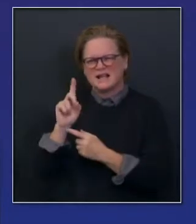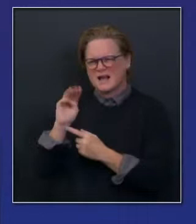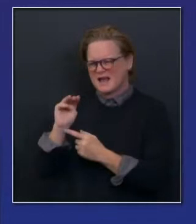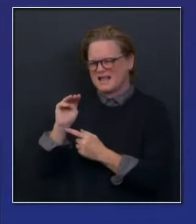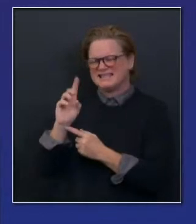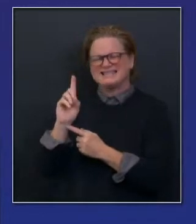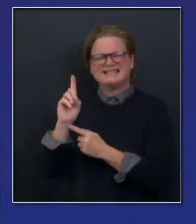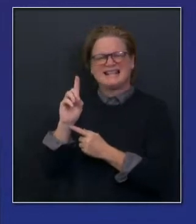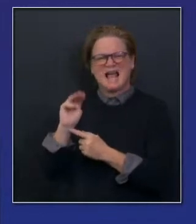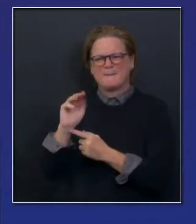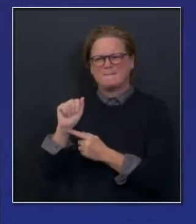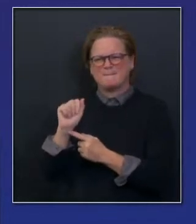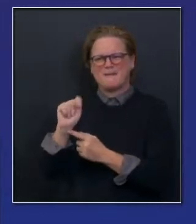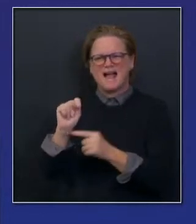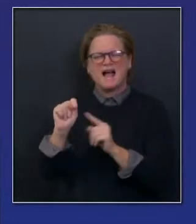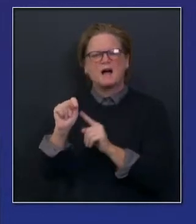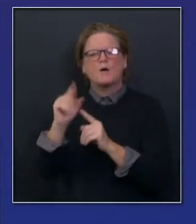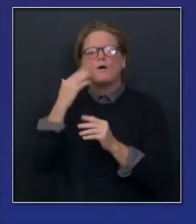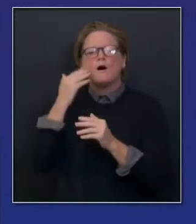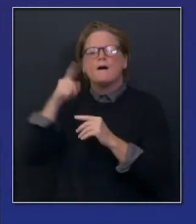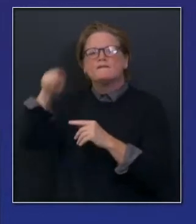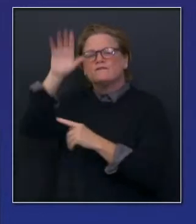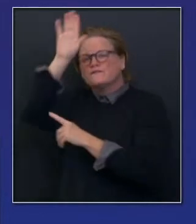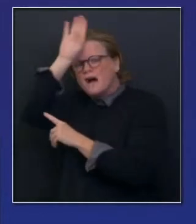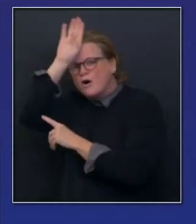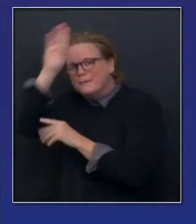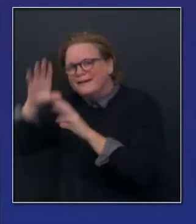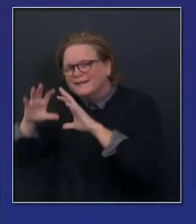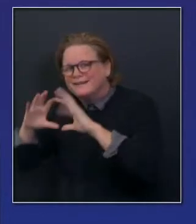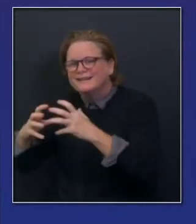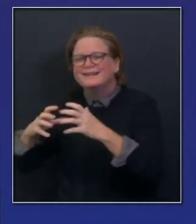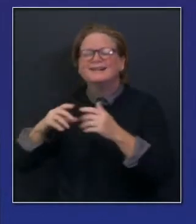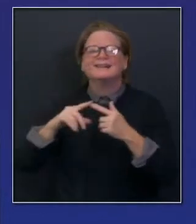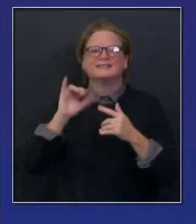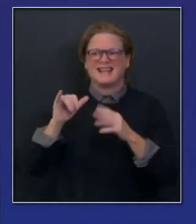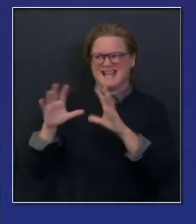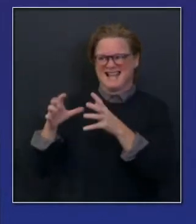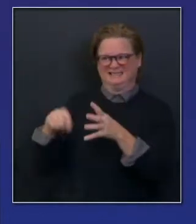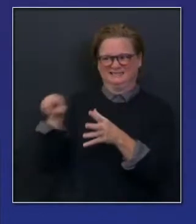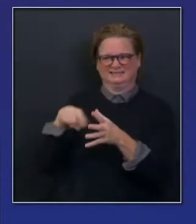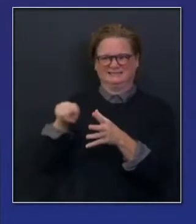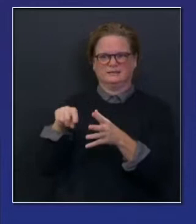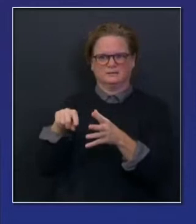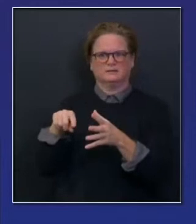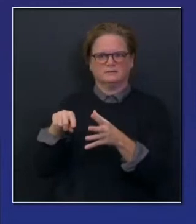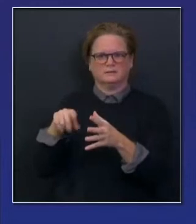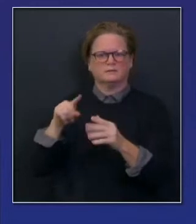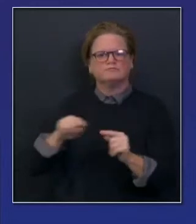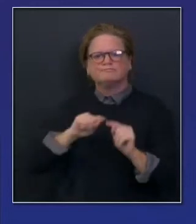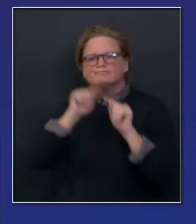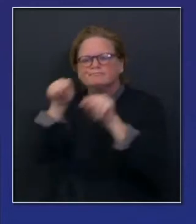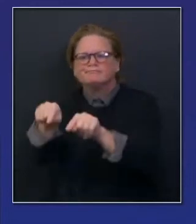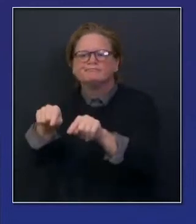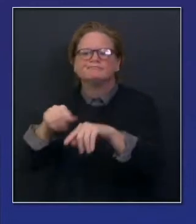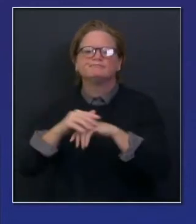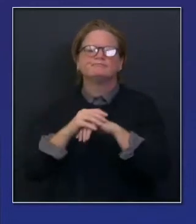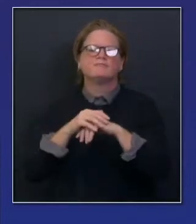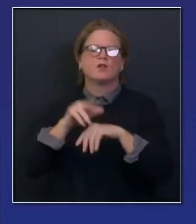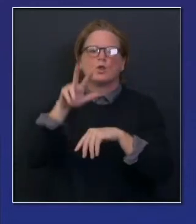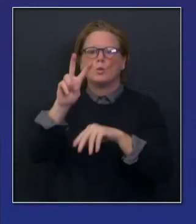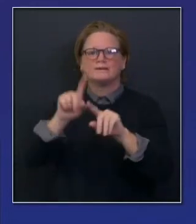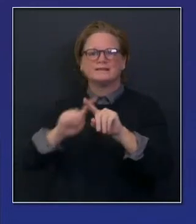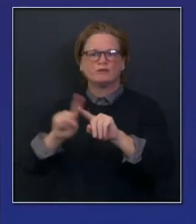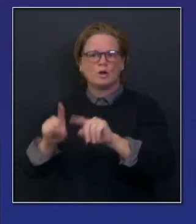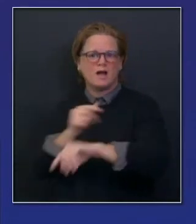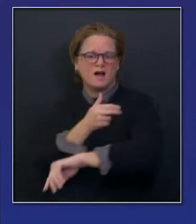wildfires and the like. We've got 35 folks that are currently supporting two hospitals. I think it's El Centro and Pioneer Hospital